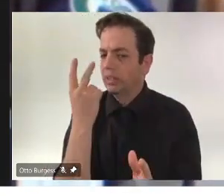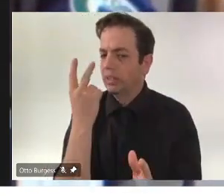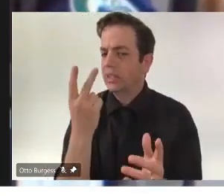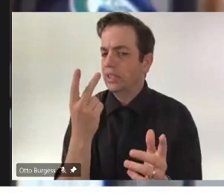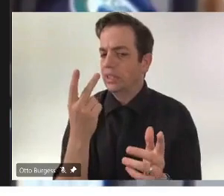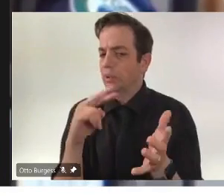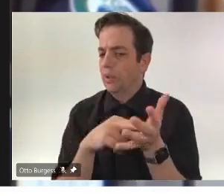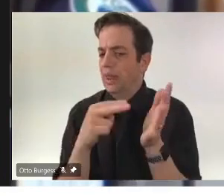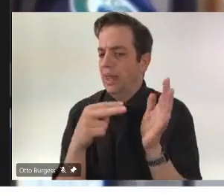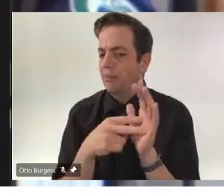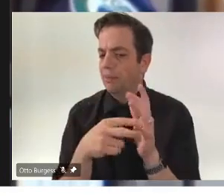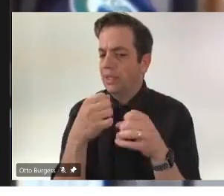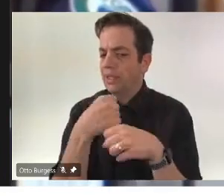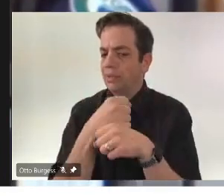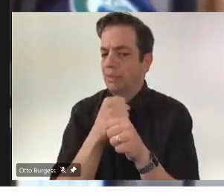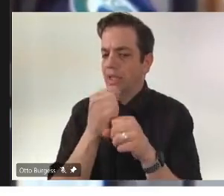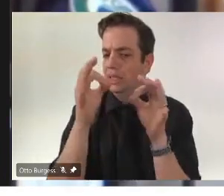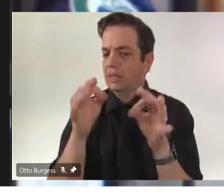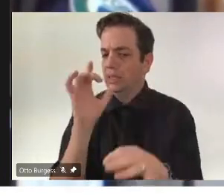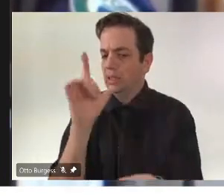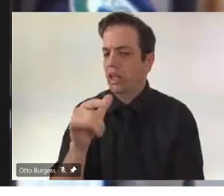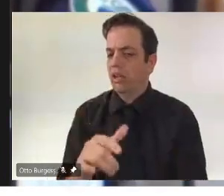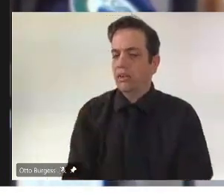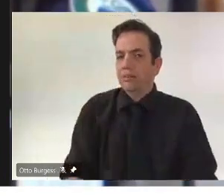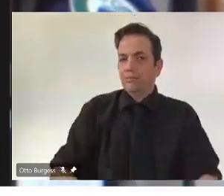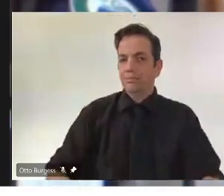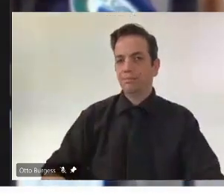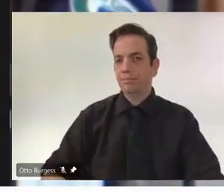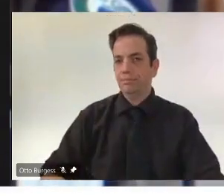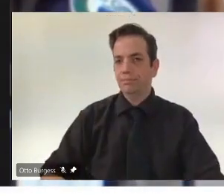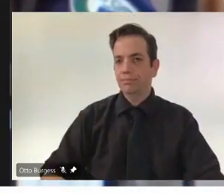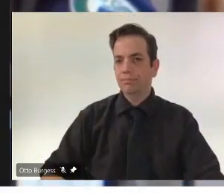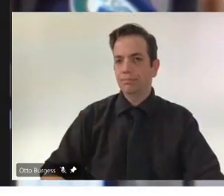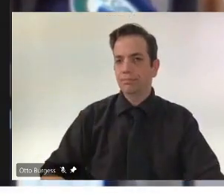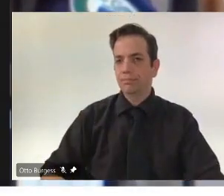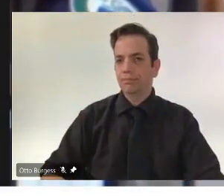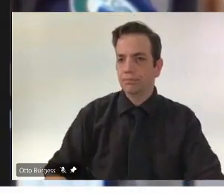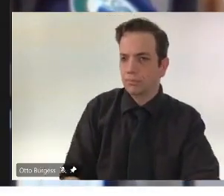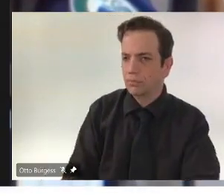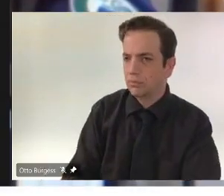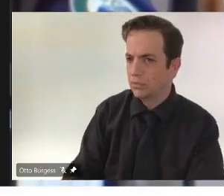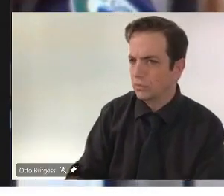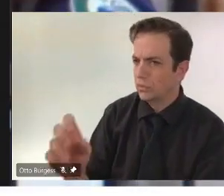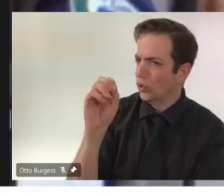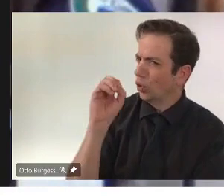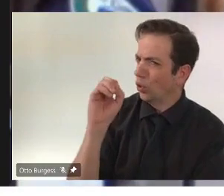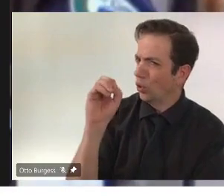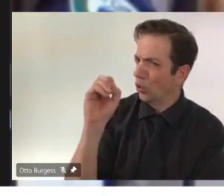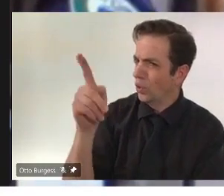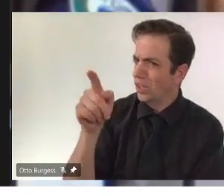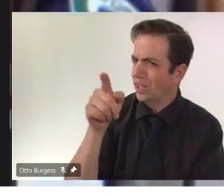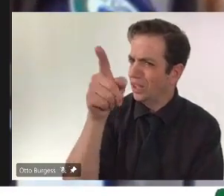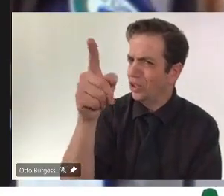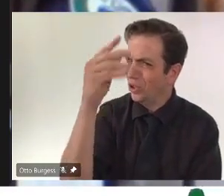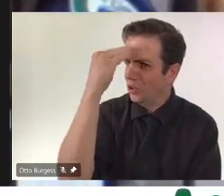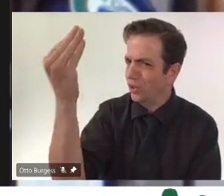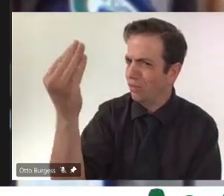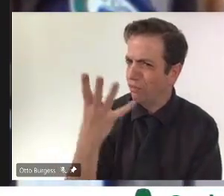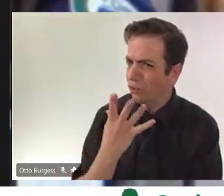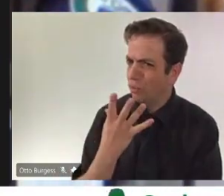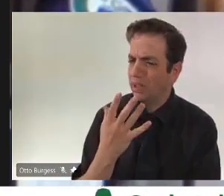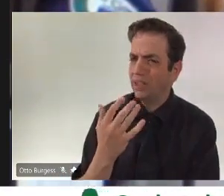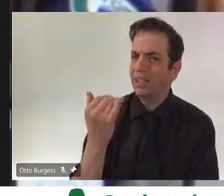Do have a follow-up, Murray? Can you clarify the position related to whether or not driver's